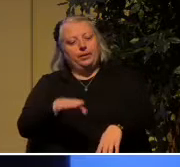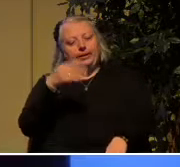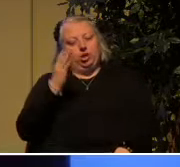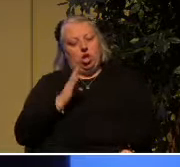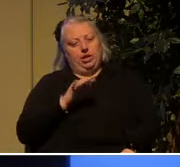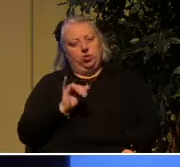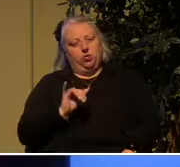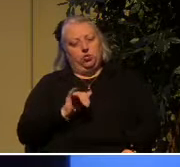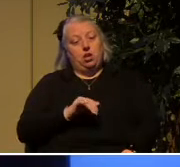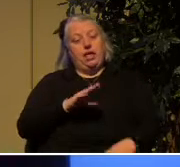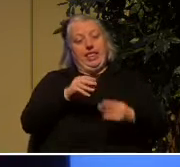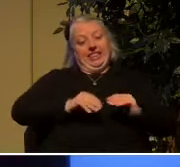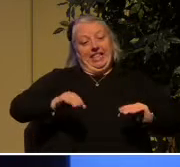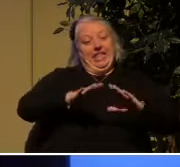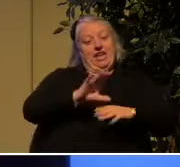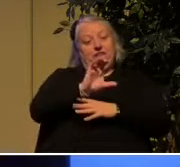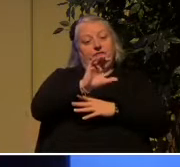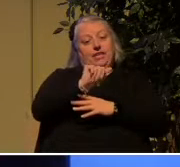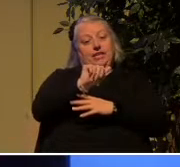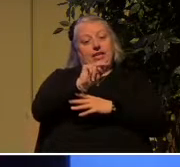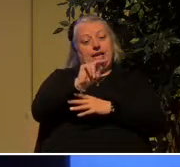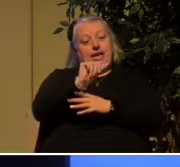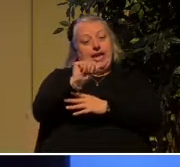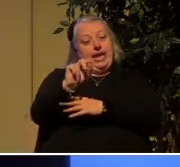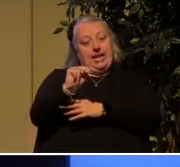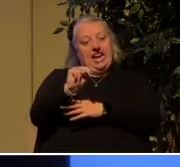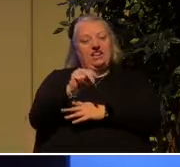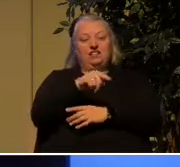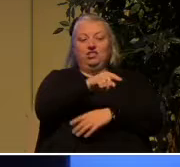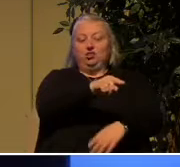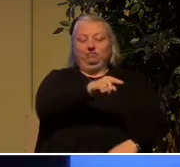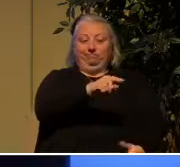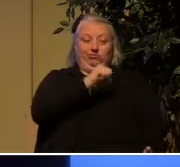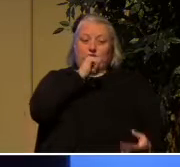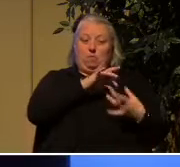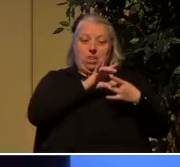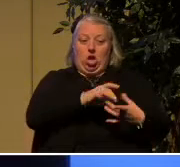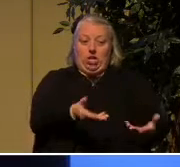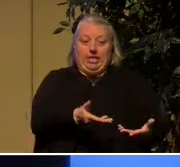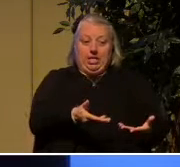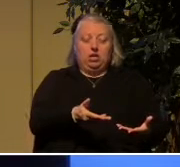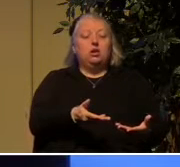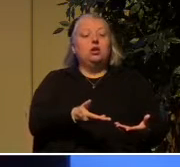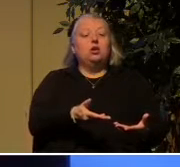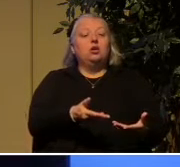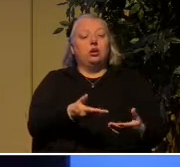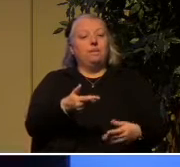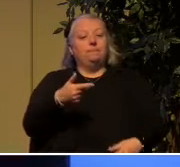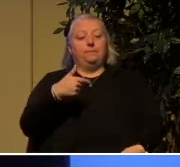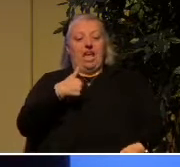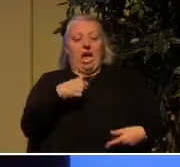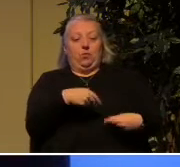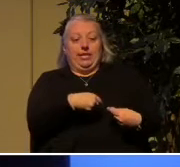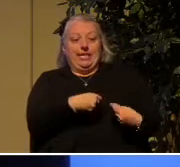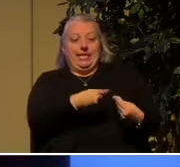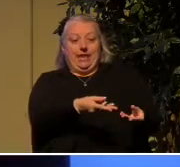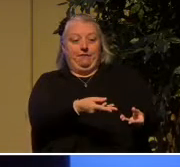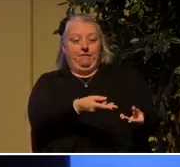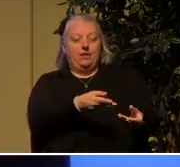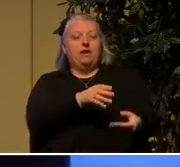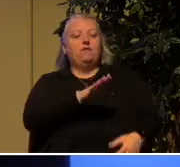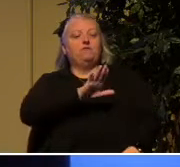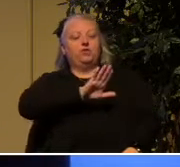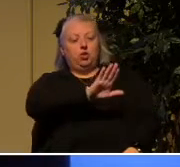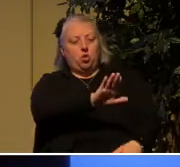where you are now an alien, I will give as an everlasting possession to you and to your descendants after